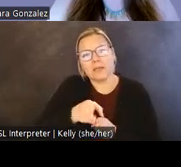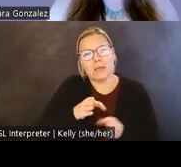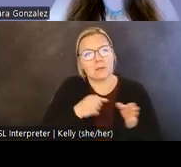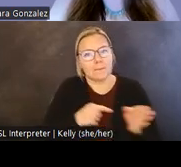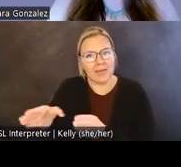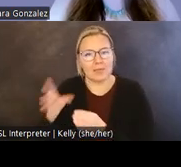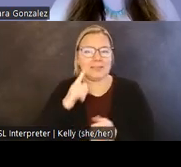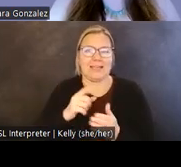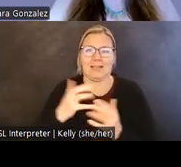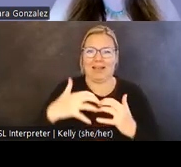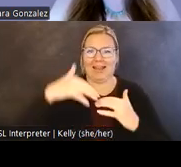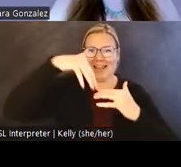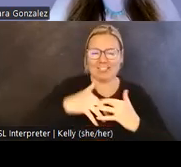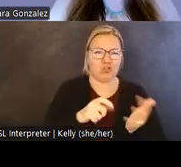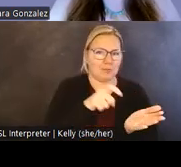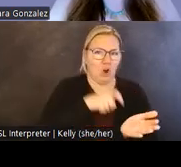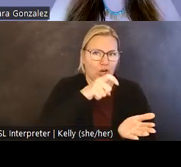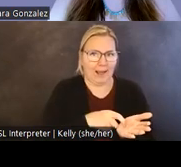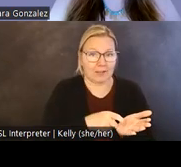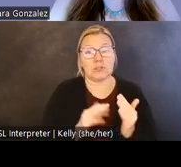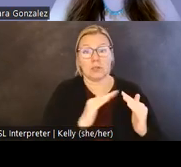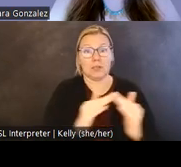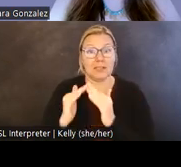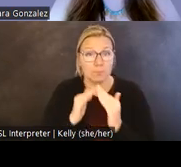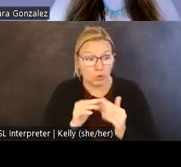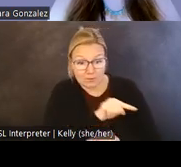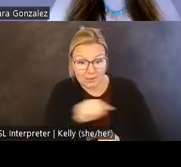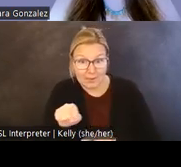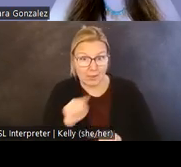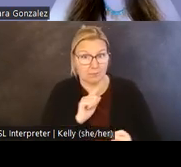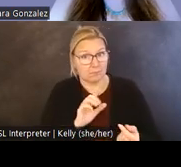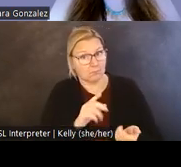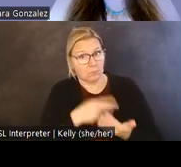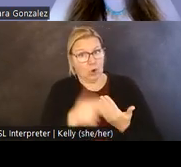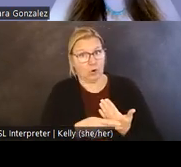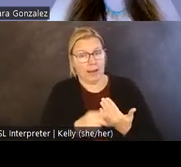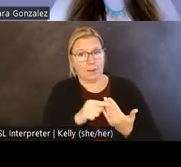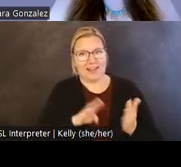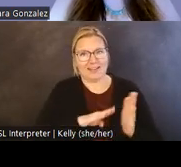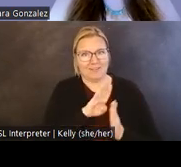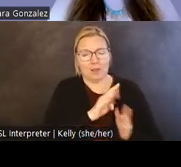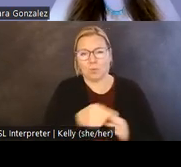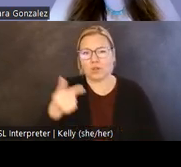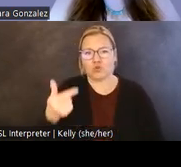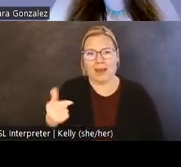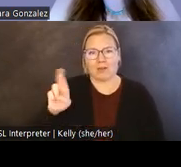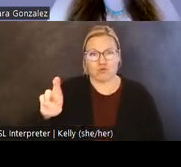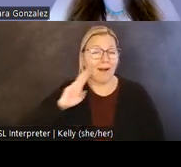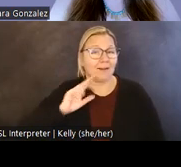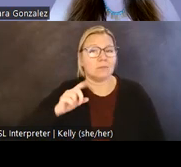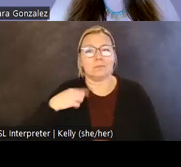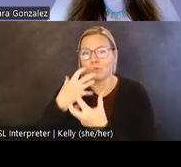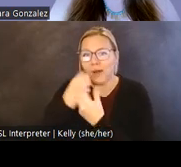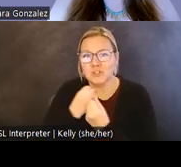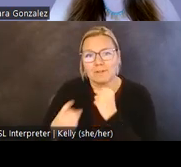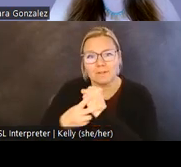archaeology, the community-based research and training program I've developed alongside the Grand Ronde Historic Preservation Office, or